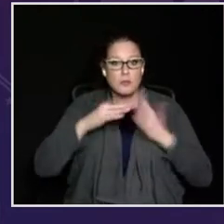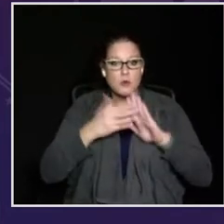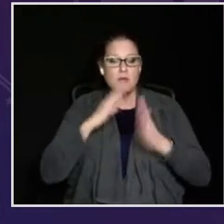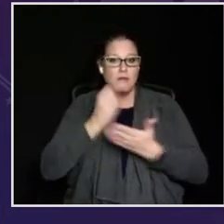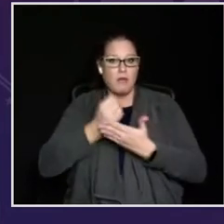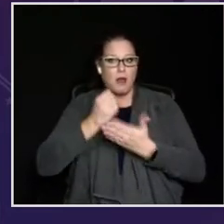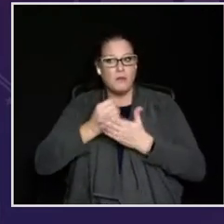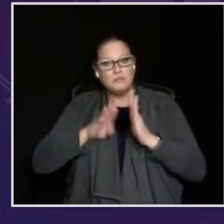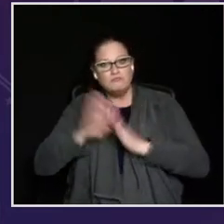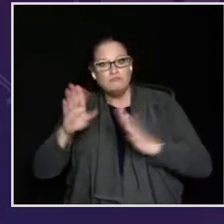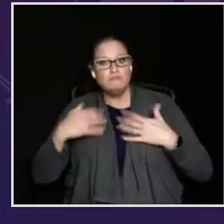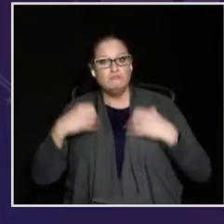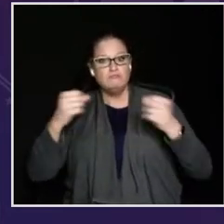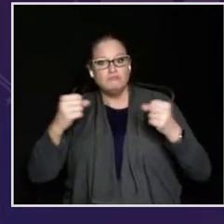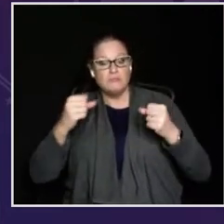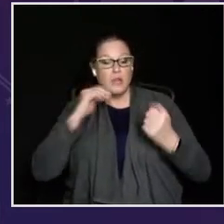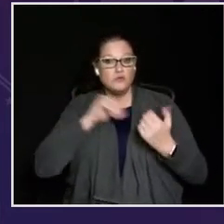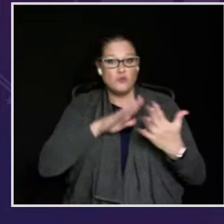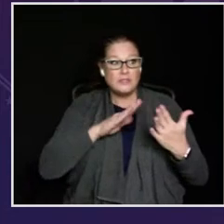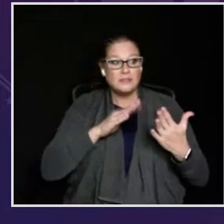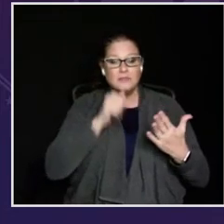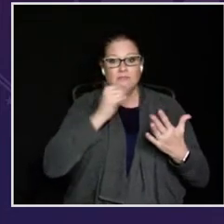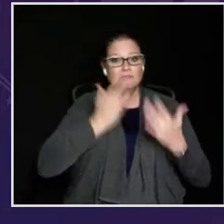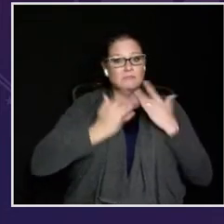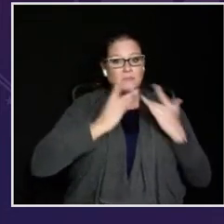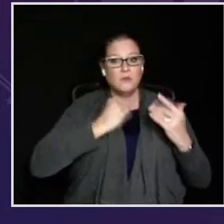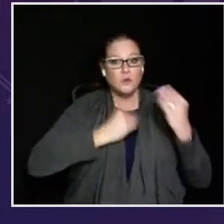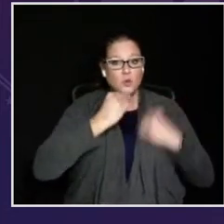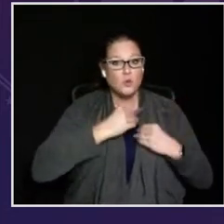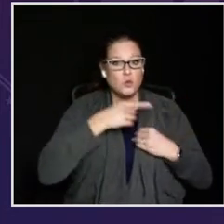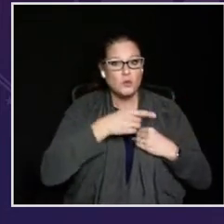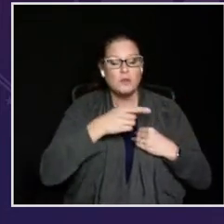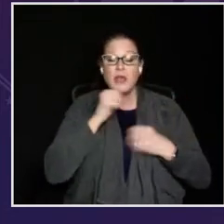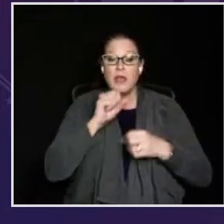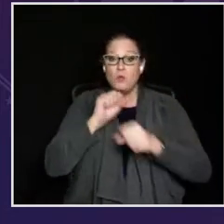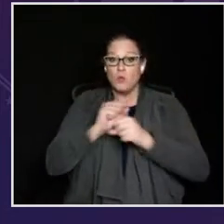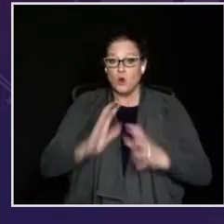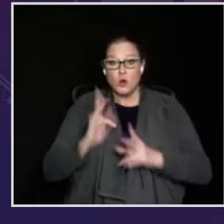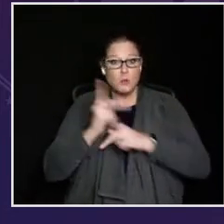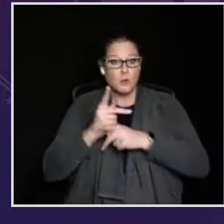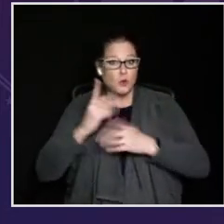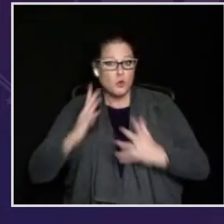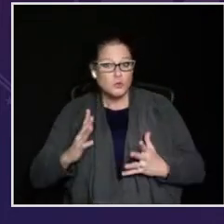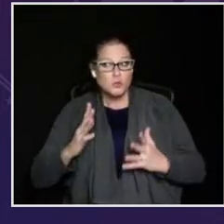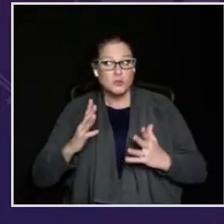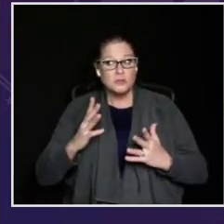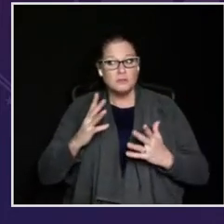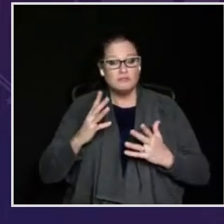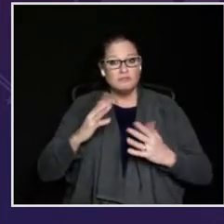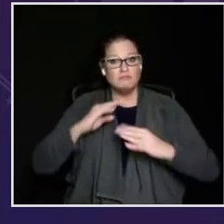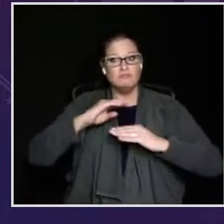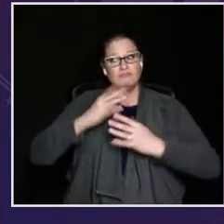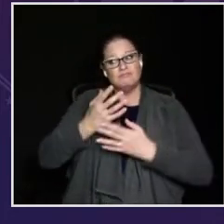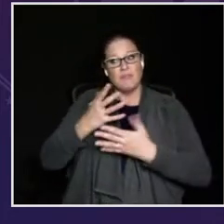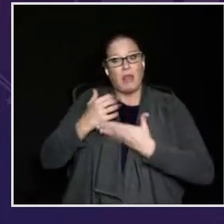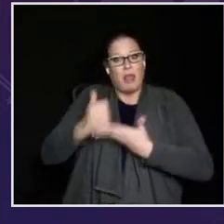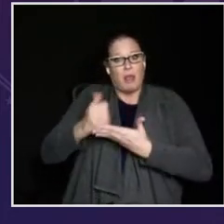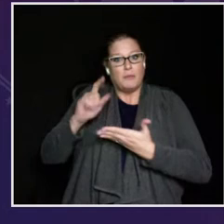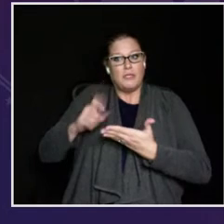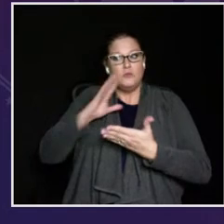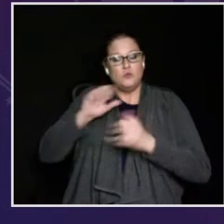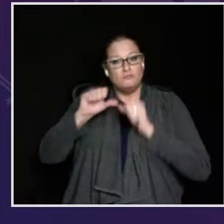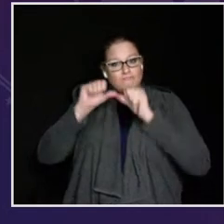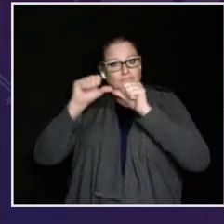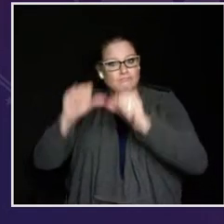reviving rural communities and economies, addressing dire food shortages, and getting workers and